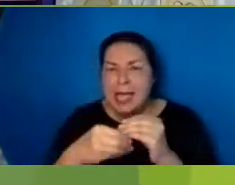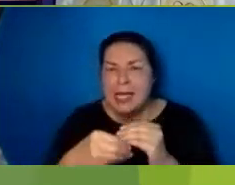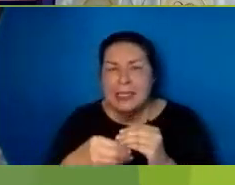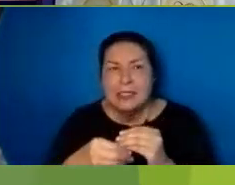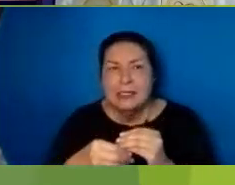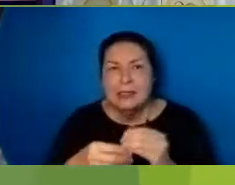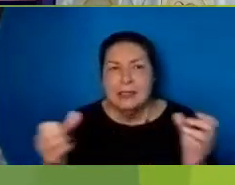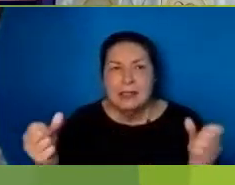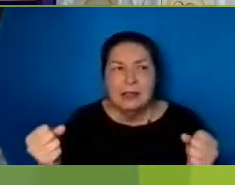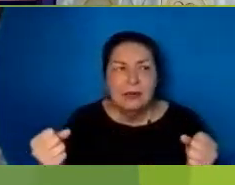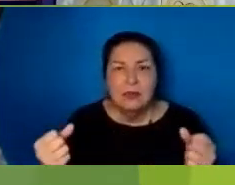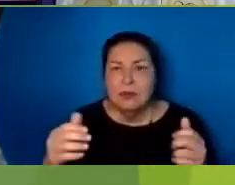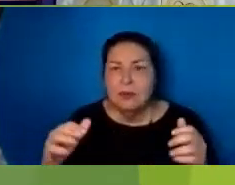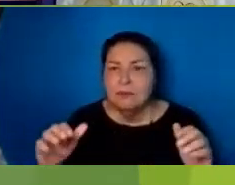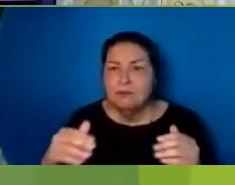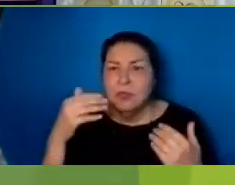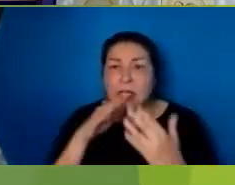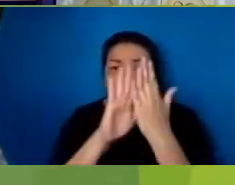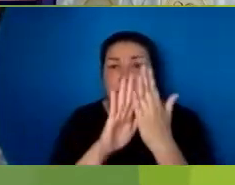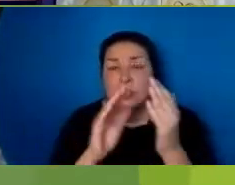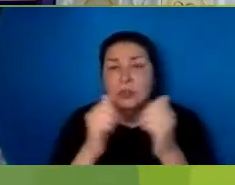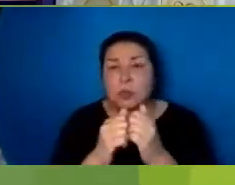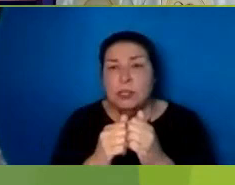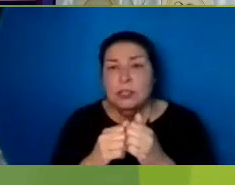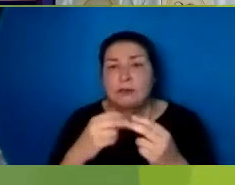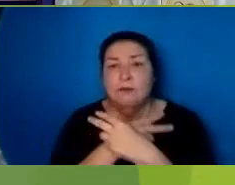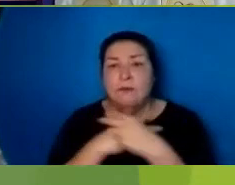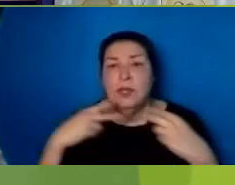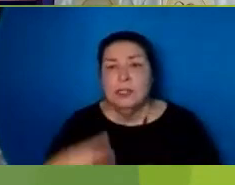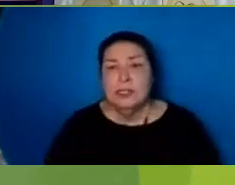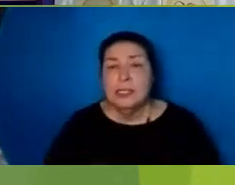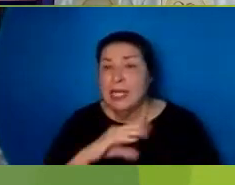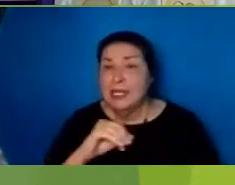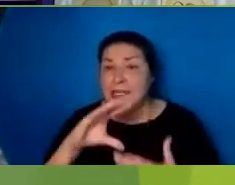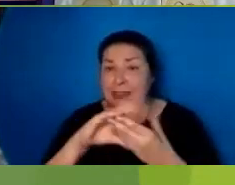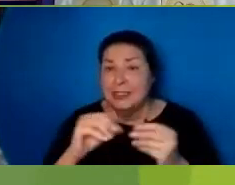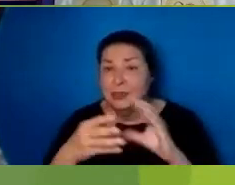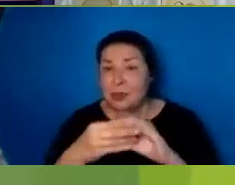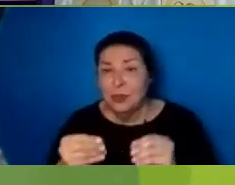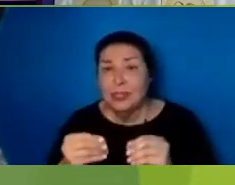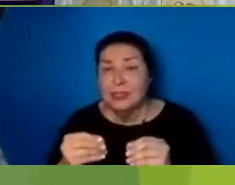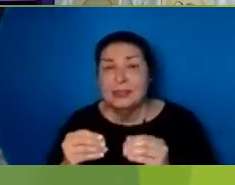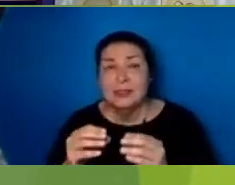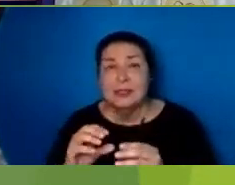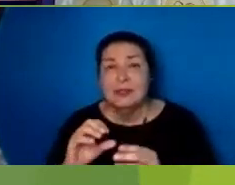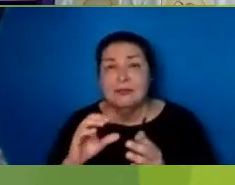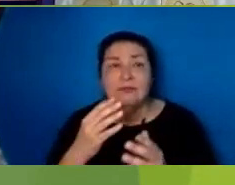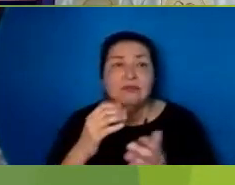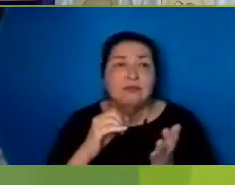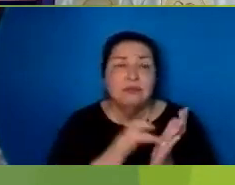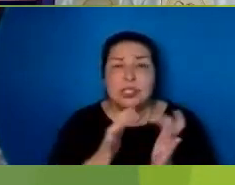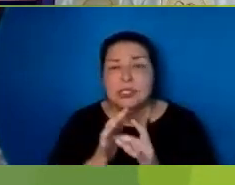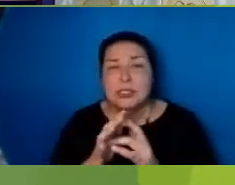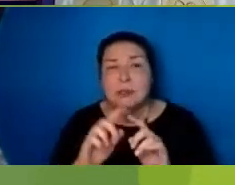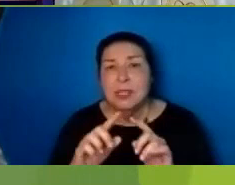Pharisees And his Incomprehensible Parables But it has Ended On a complete Down